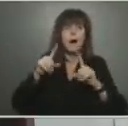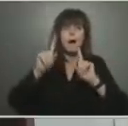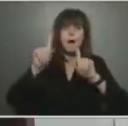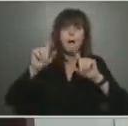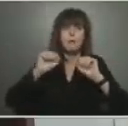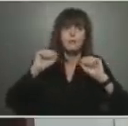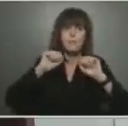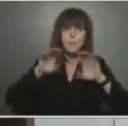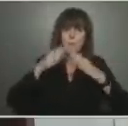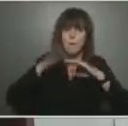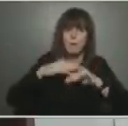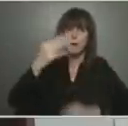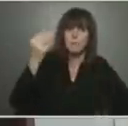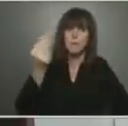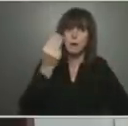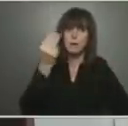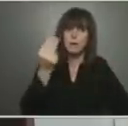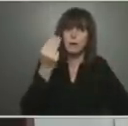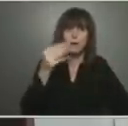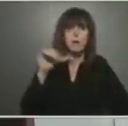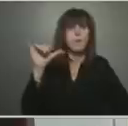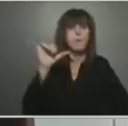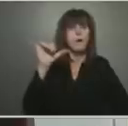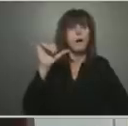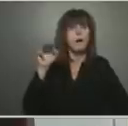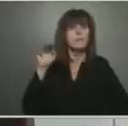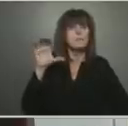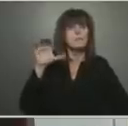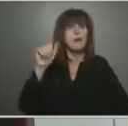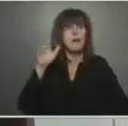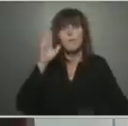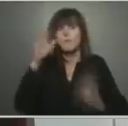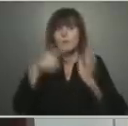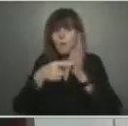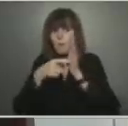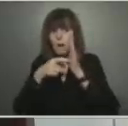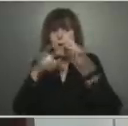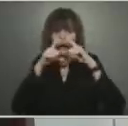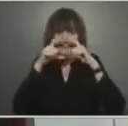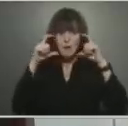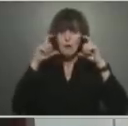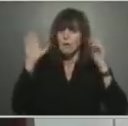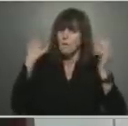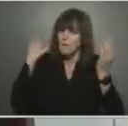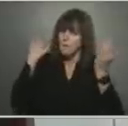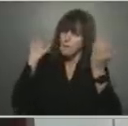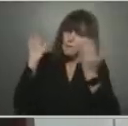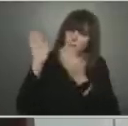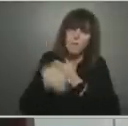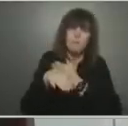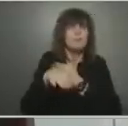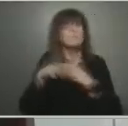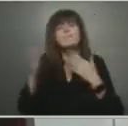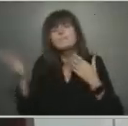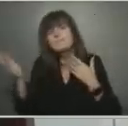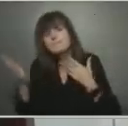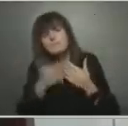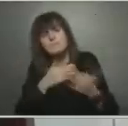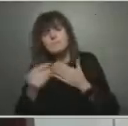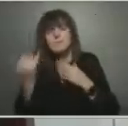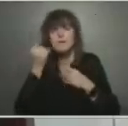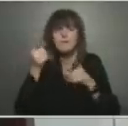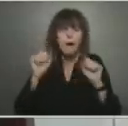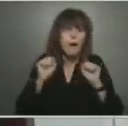require masking at all times, even when people are exercising. So, what is your recommendation